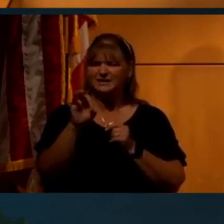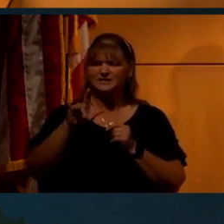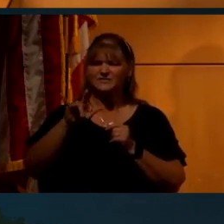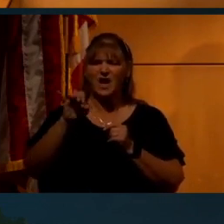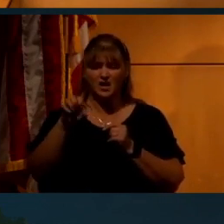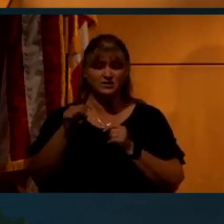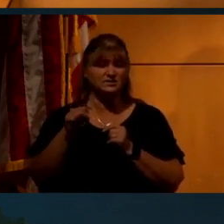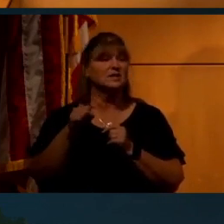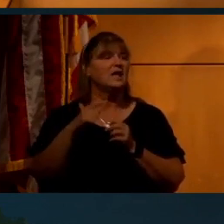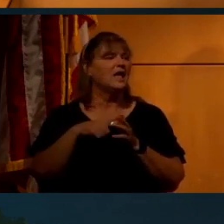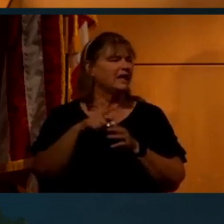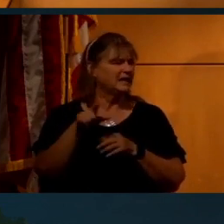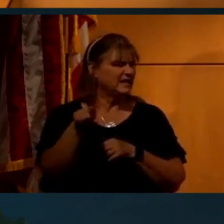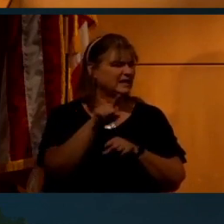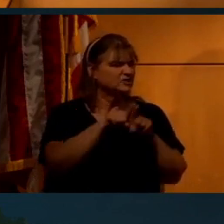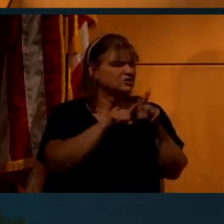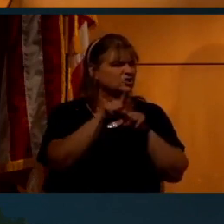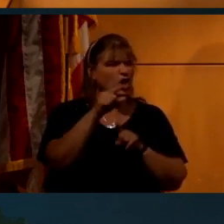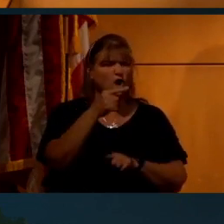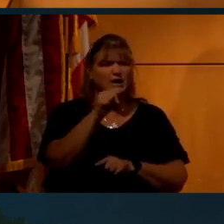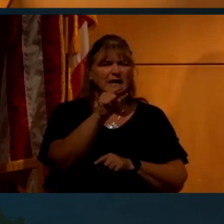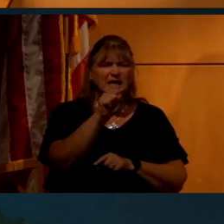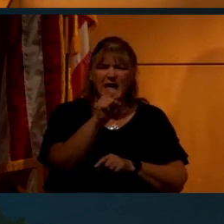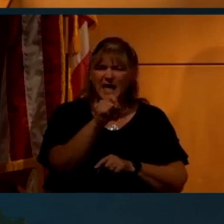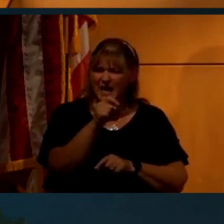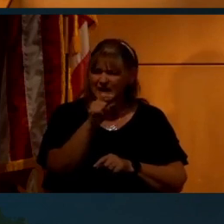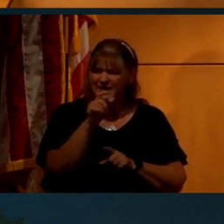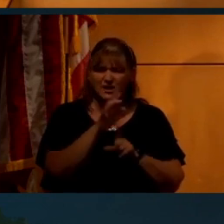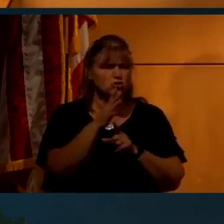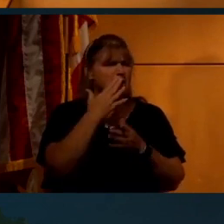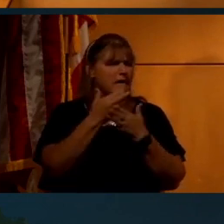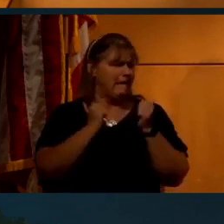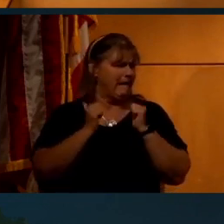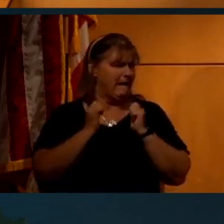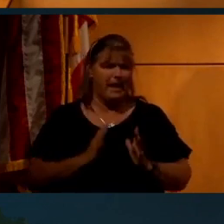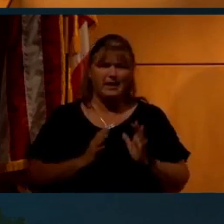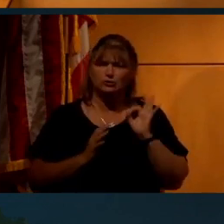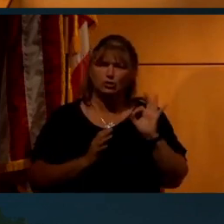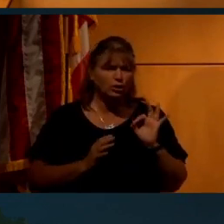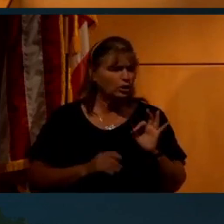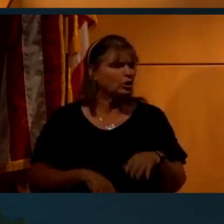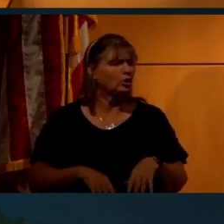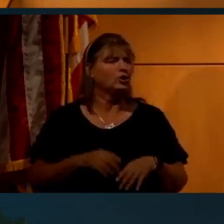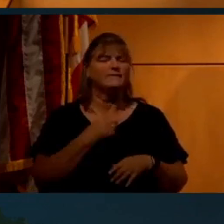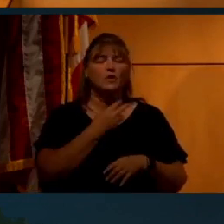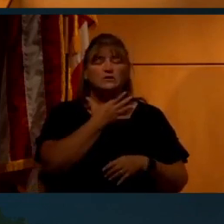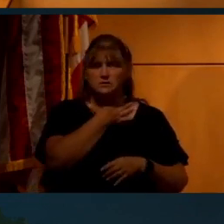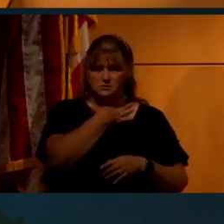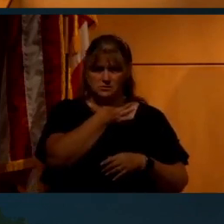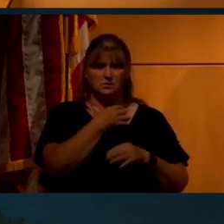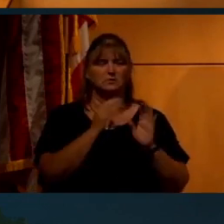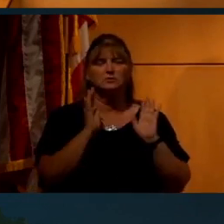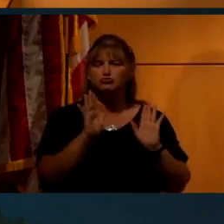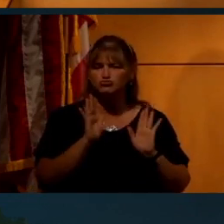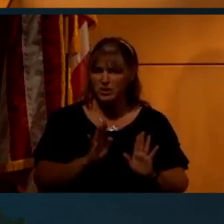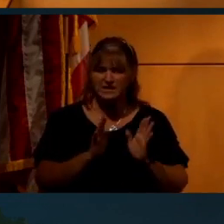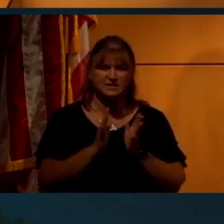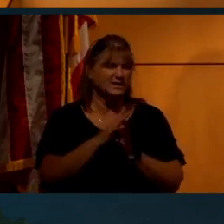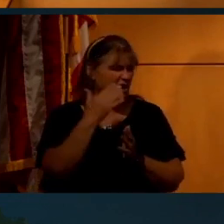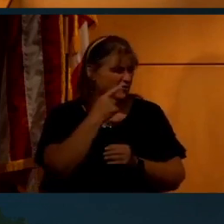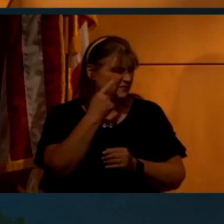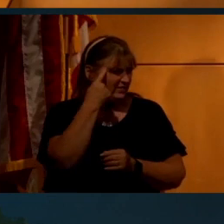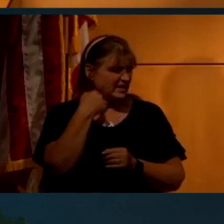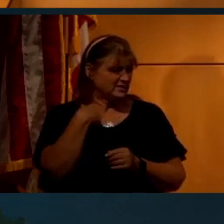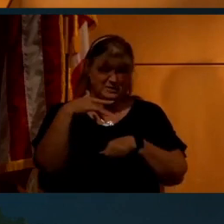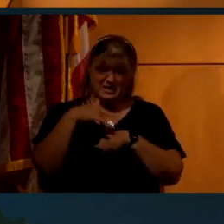Any Stargate fans here? He was on Stargate. Great actor. Fantastic voice. I don't know if he